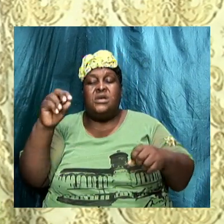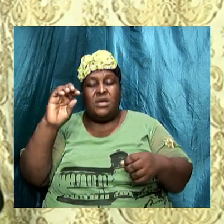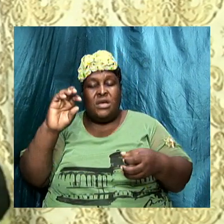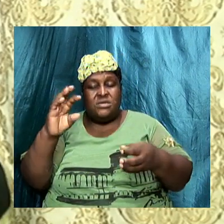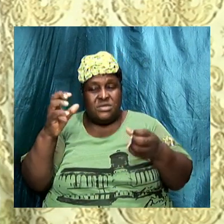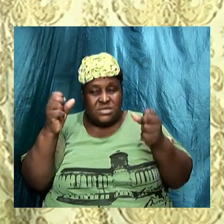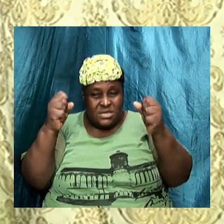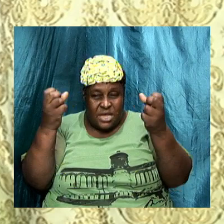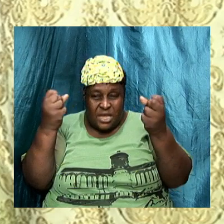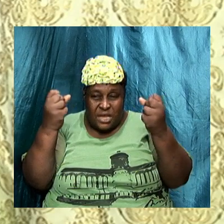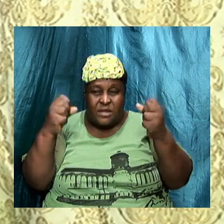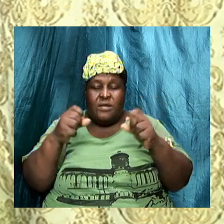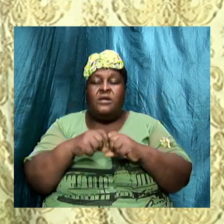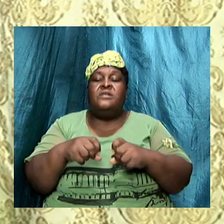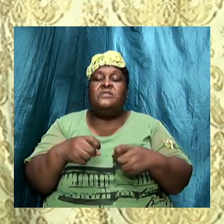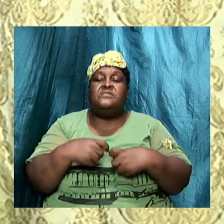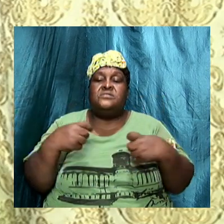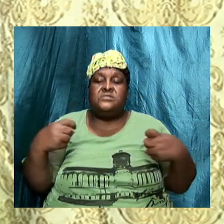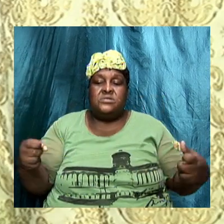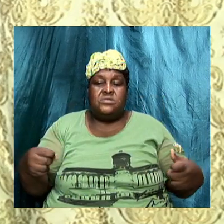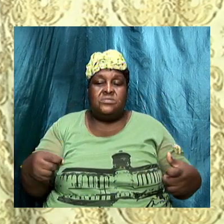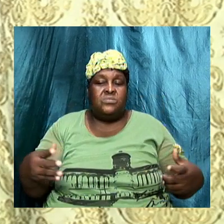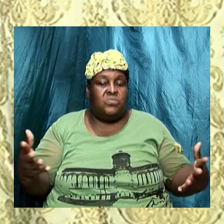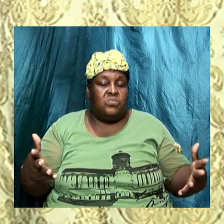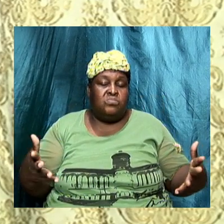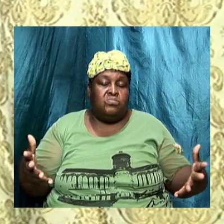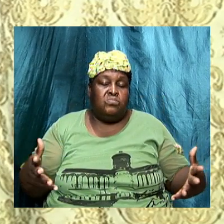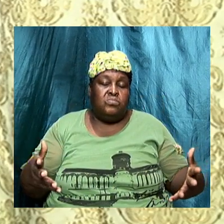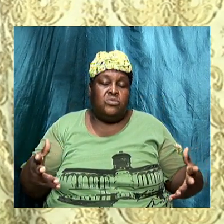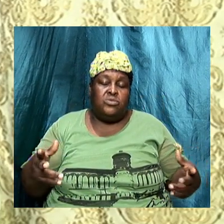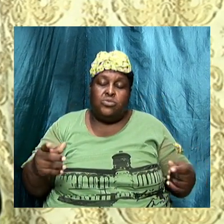because of what it does to a lump